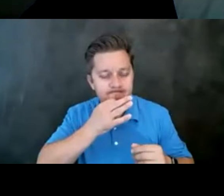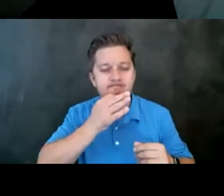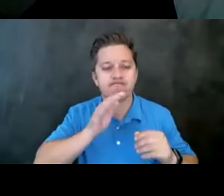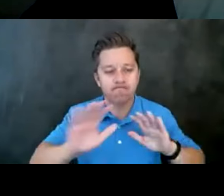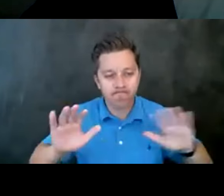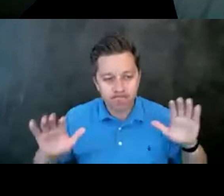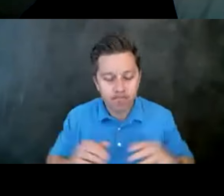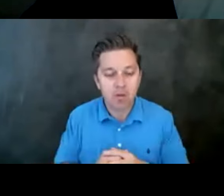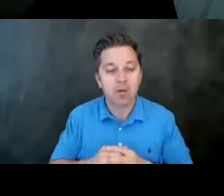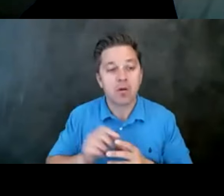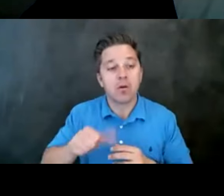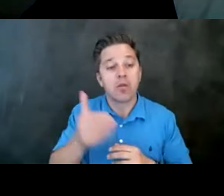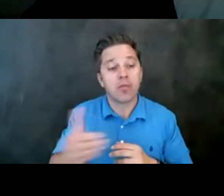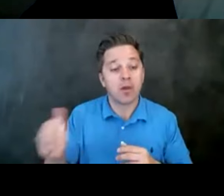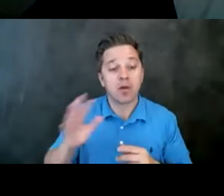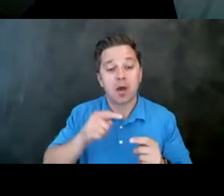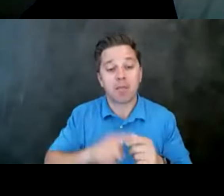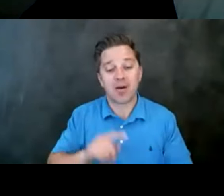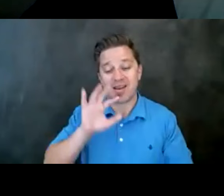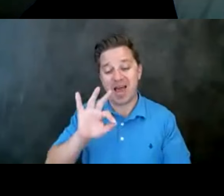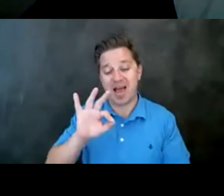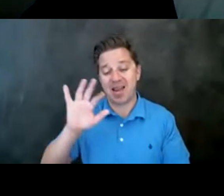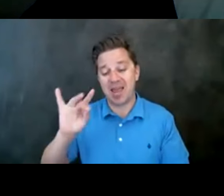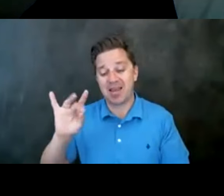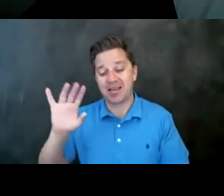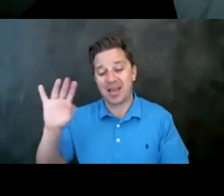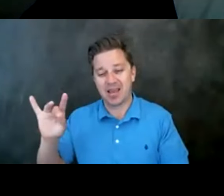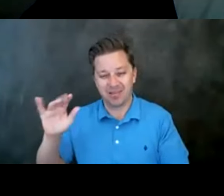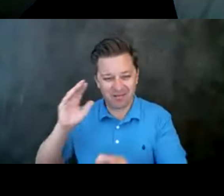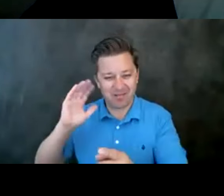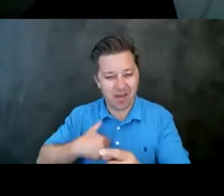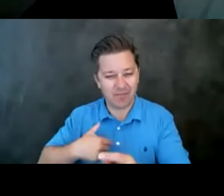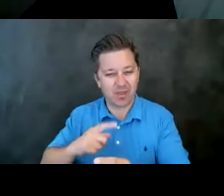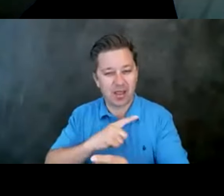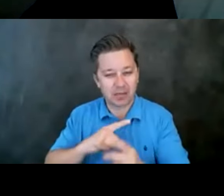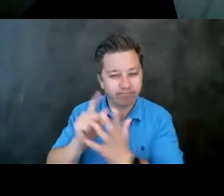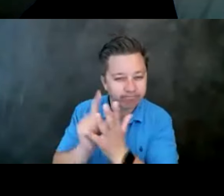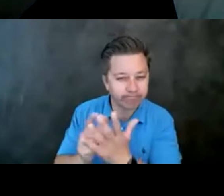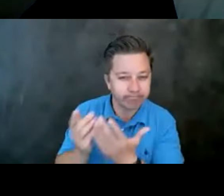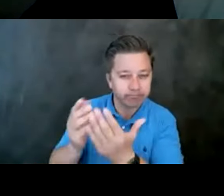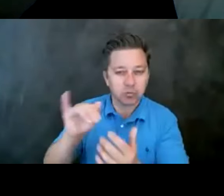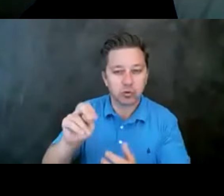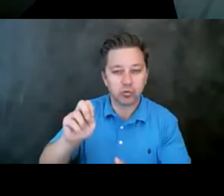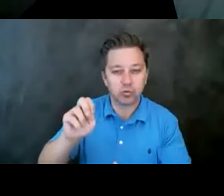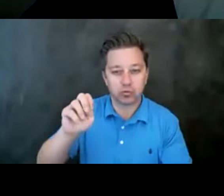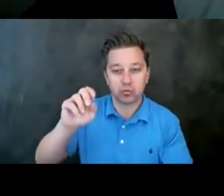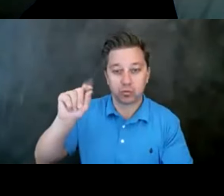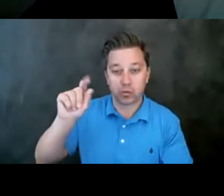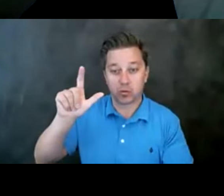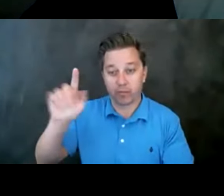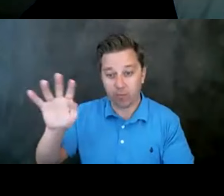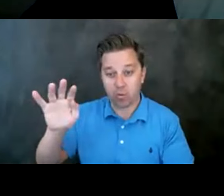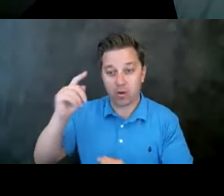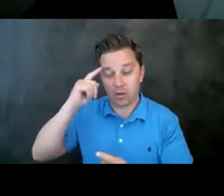talked about was, uh, 9, 8, 8, because we have that legislation that by June of 24, we need to be thinking about our